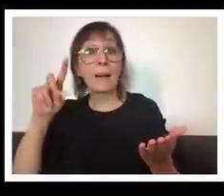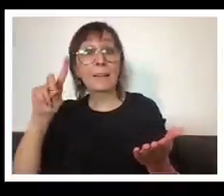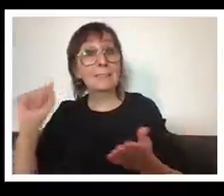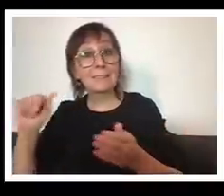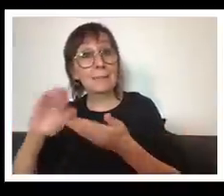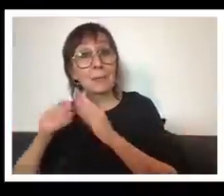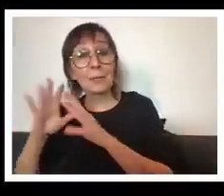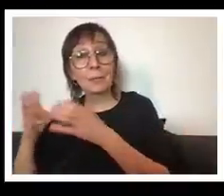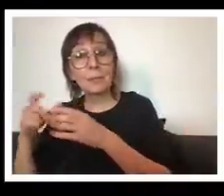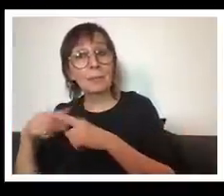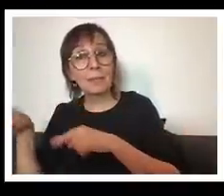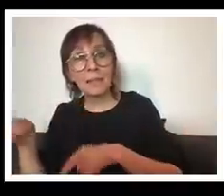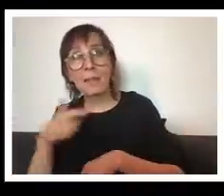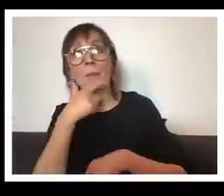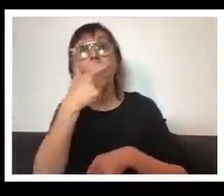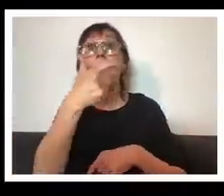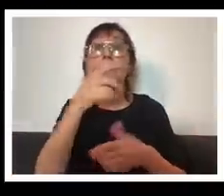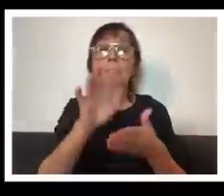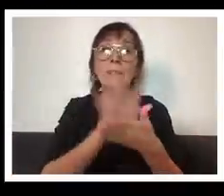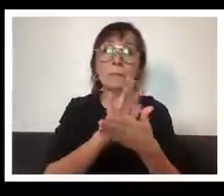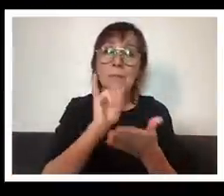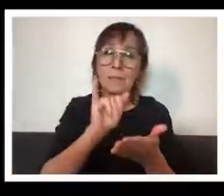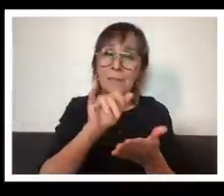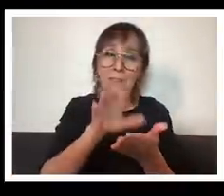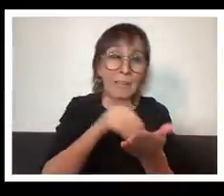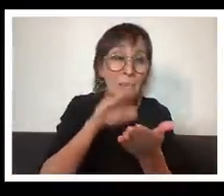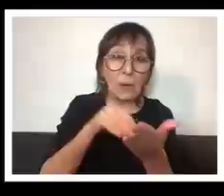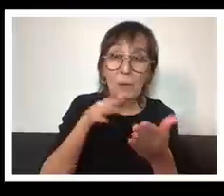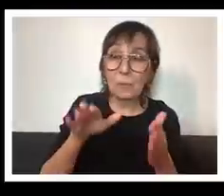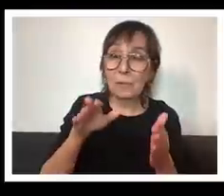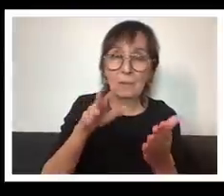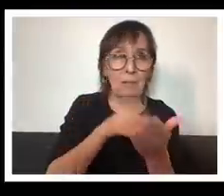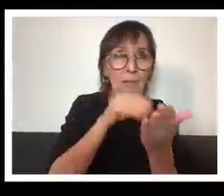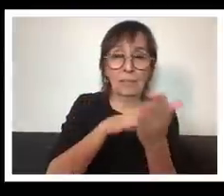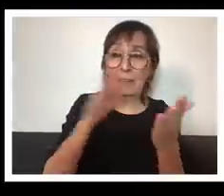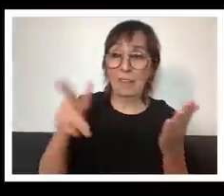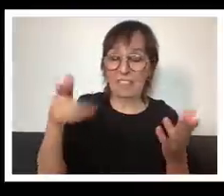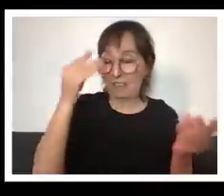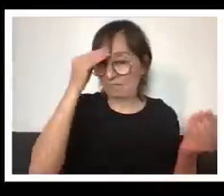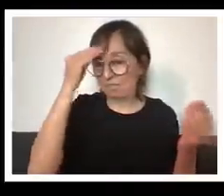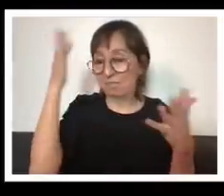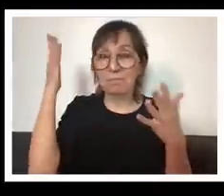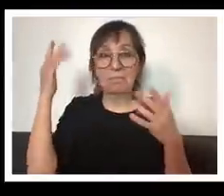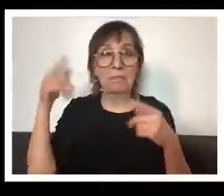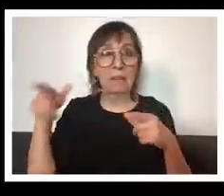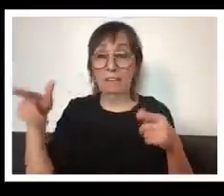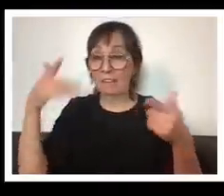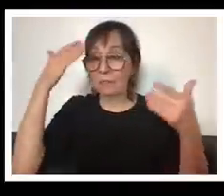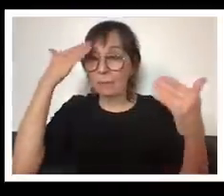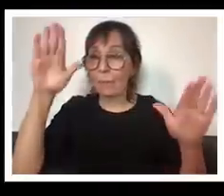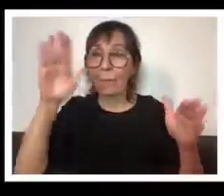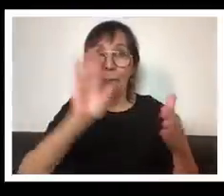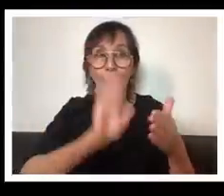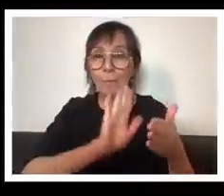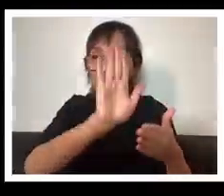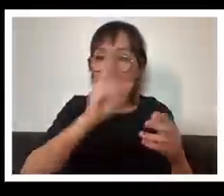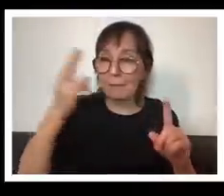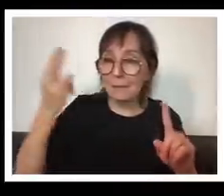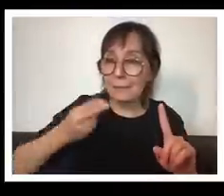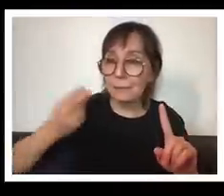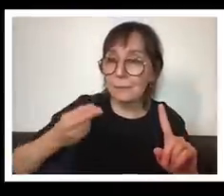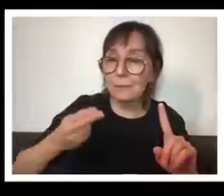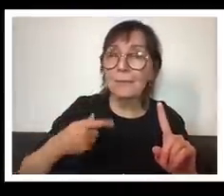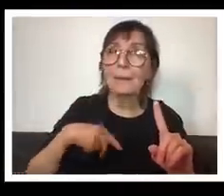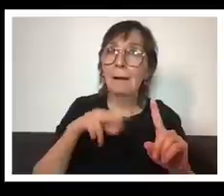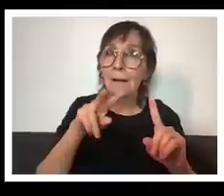in ways that uh blew blew them away because uh they weren't aware of this history uh